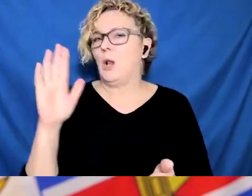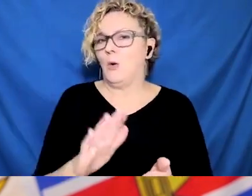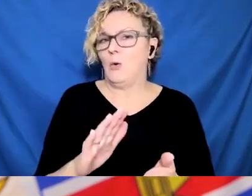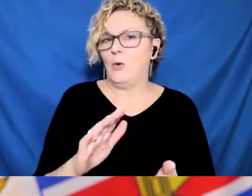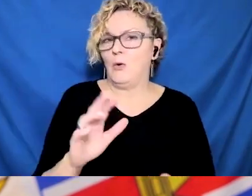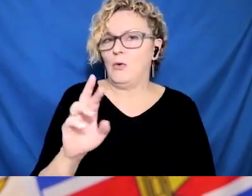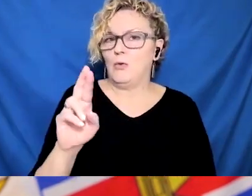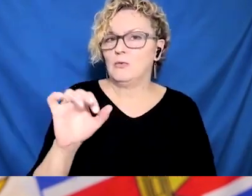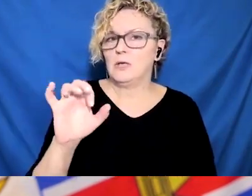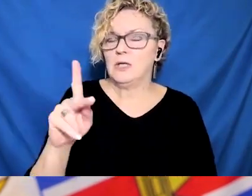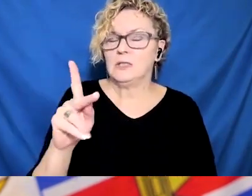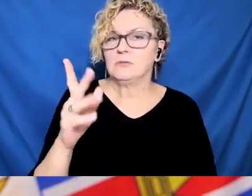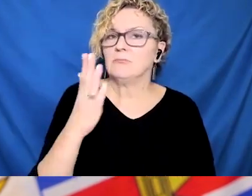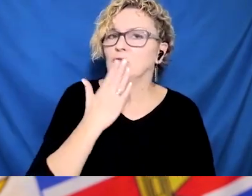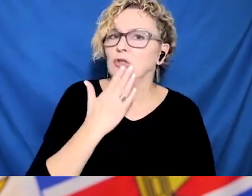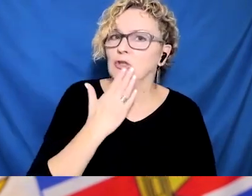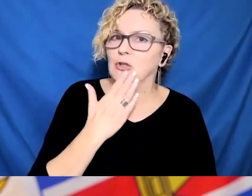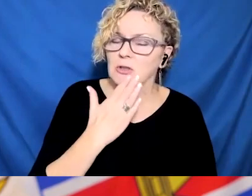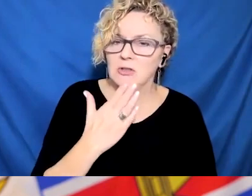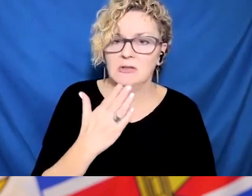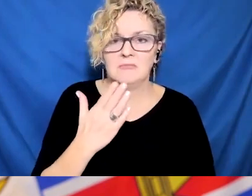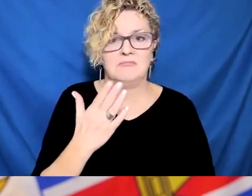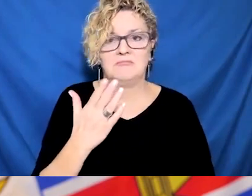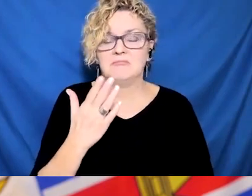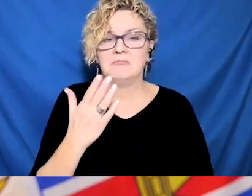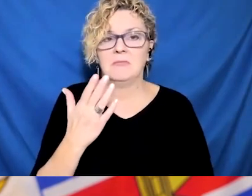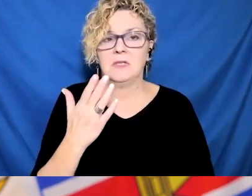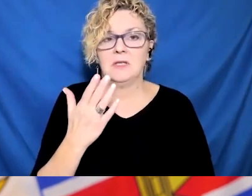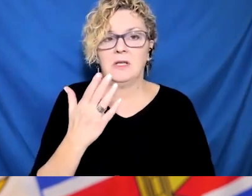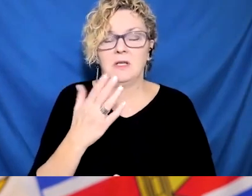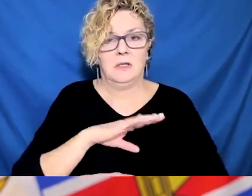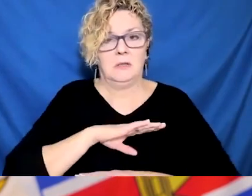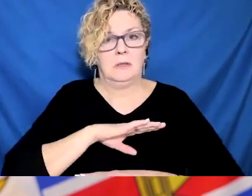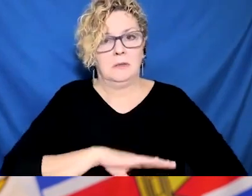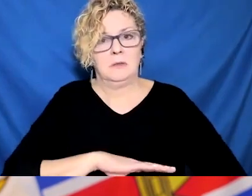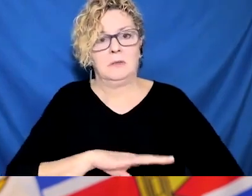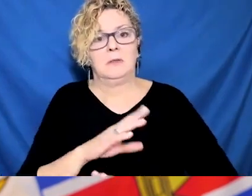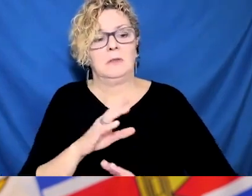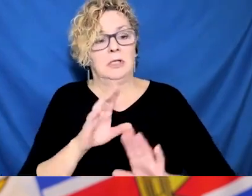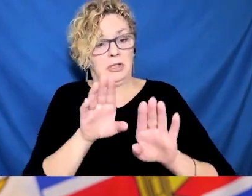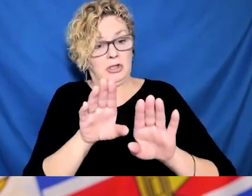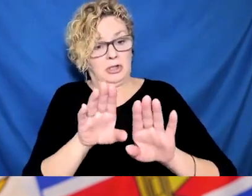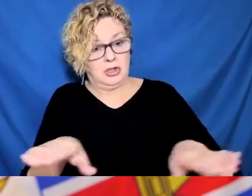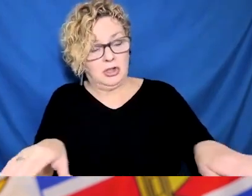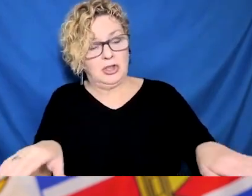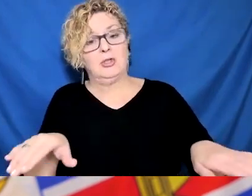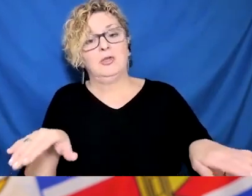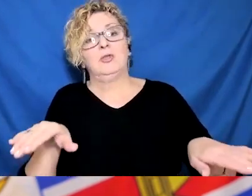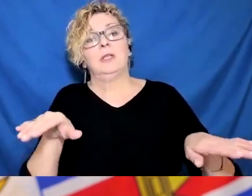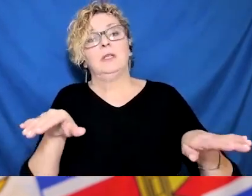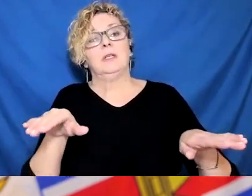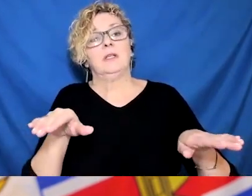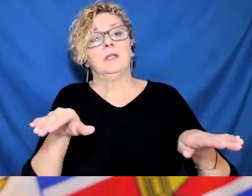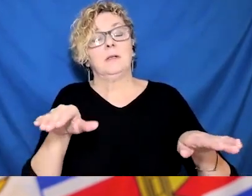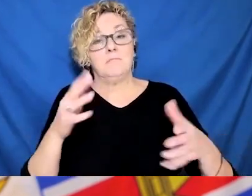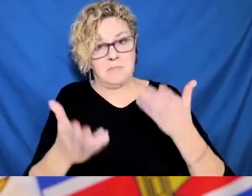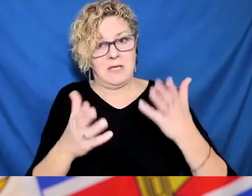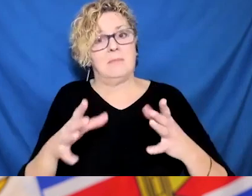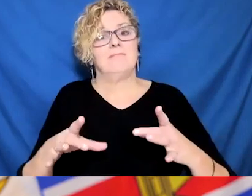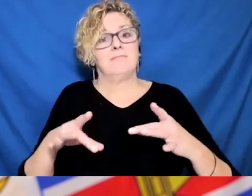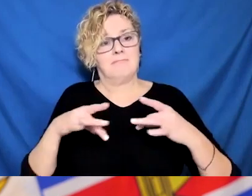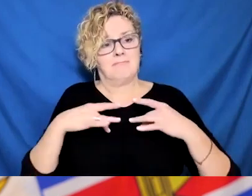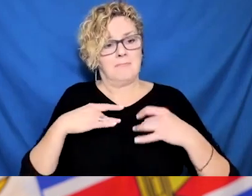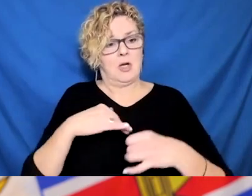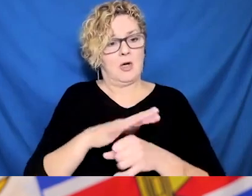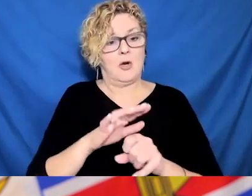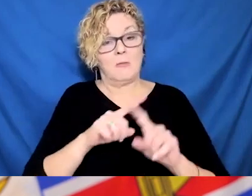illness in many cases with Omicron. So there is changes that we're making in how we support long-term